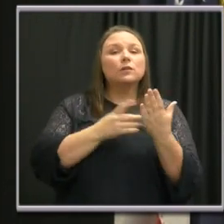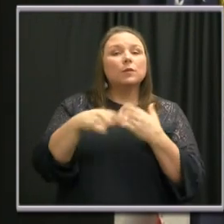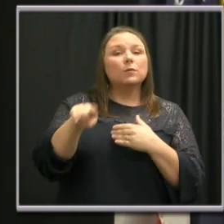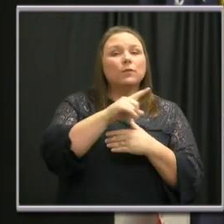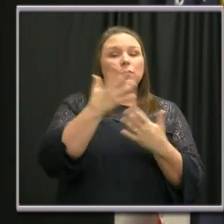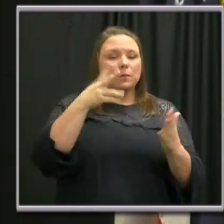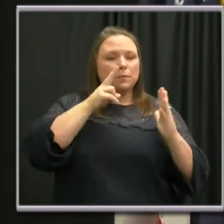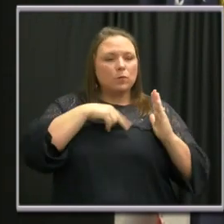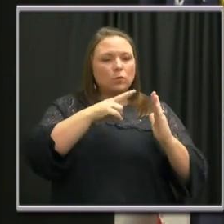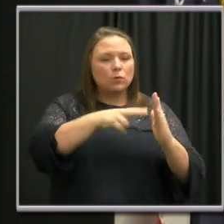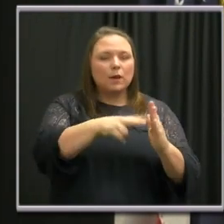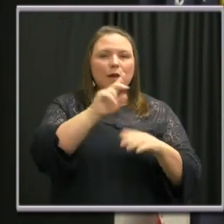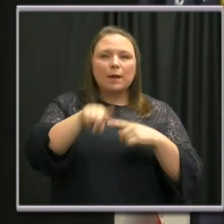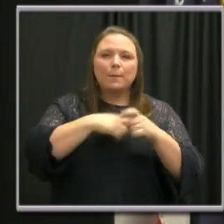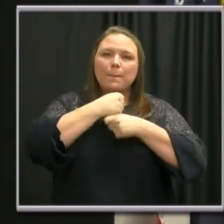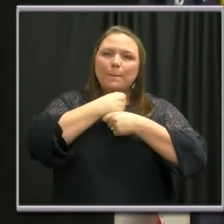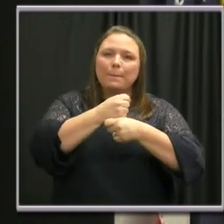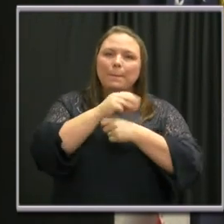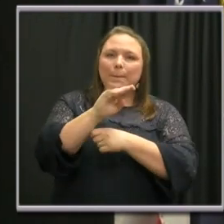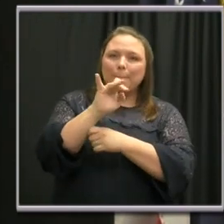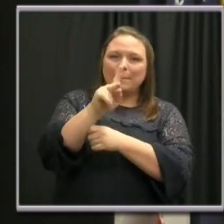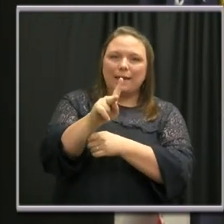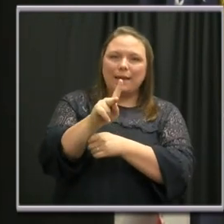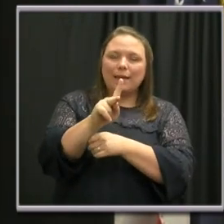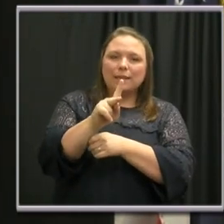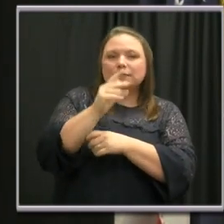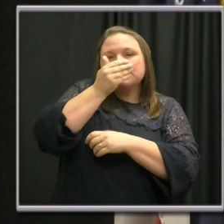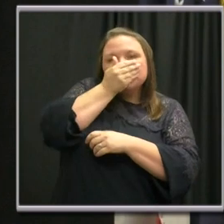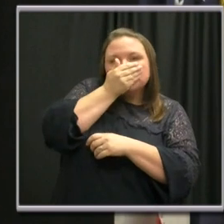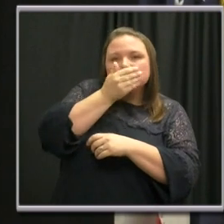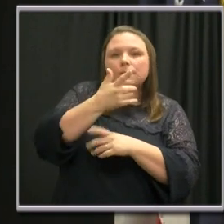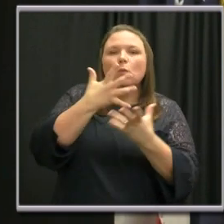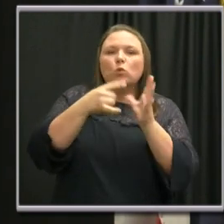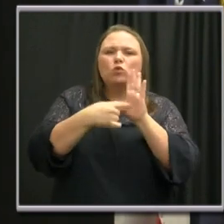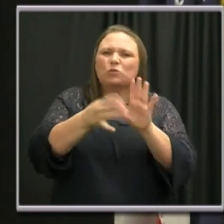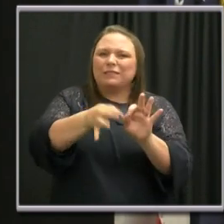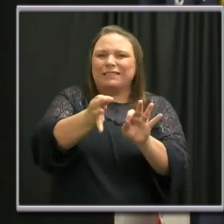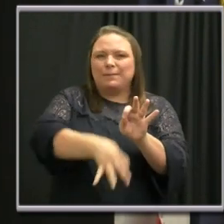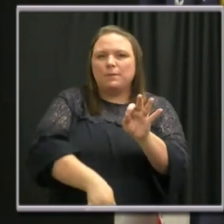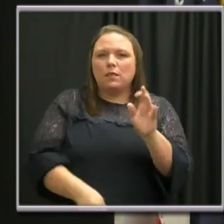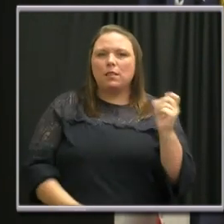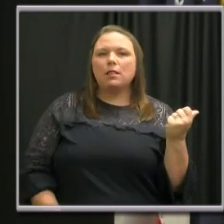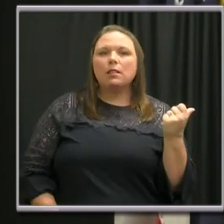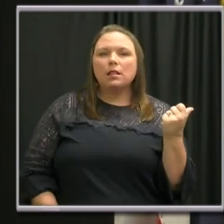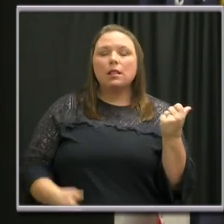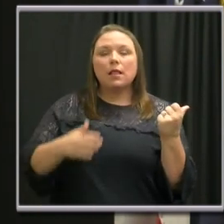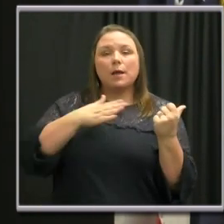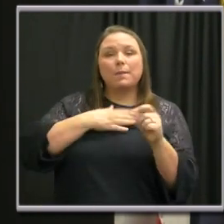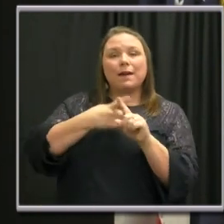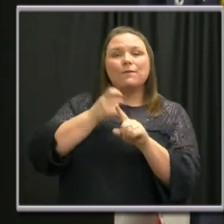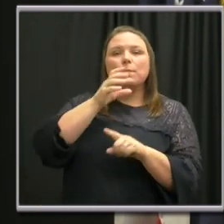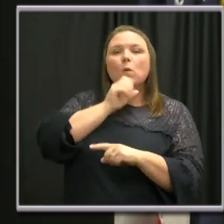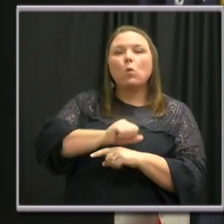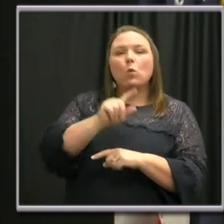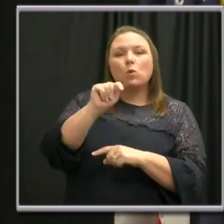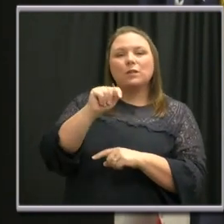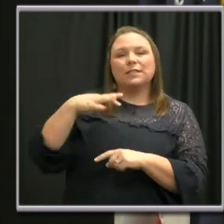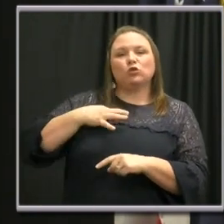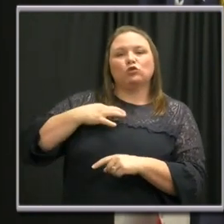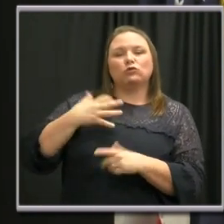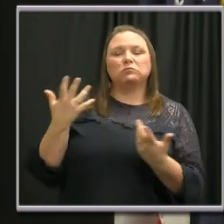may have read about making masks. And I just want to show you how simple it is. Mine is made from an old t-shirt.